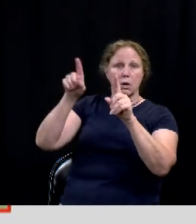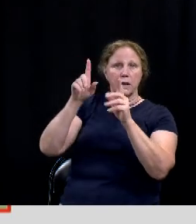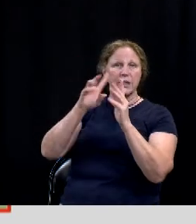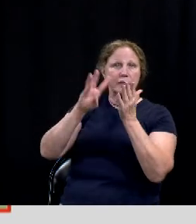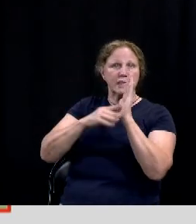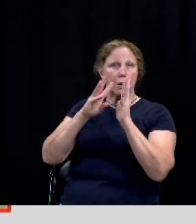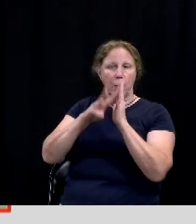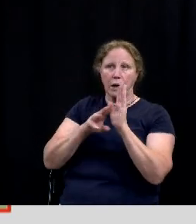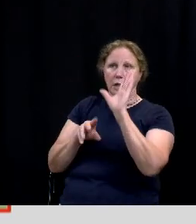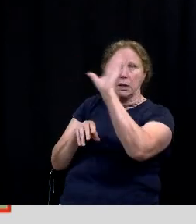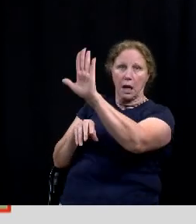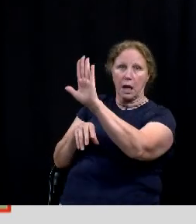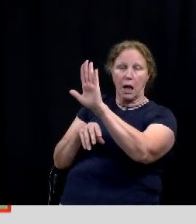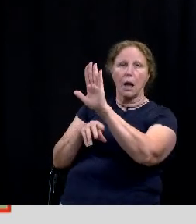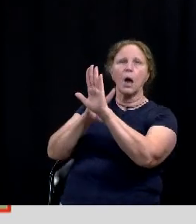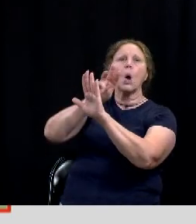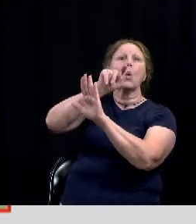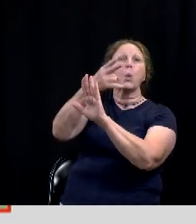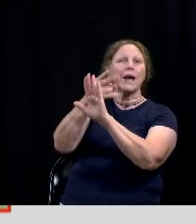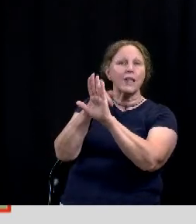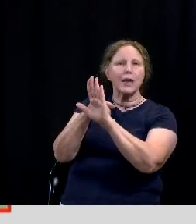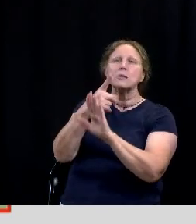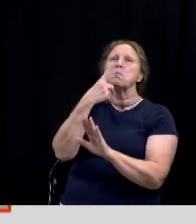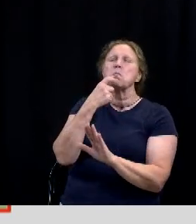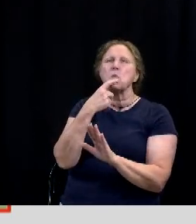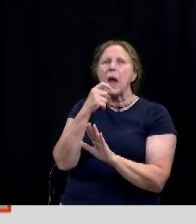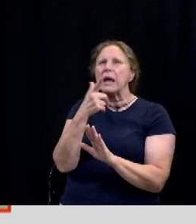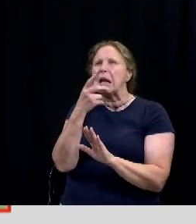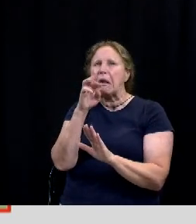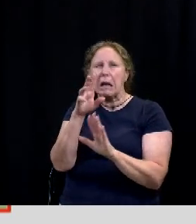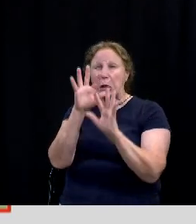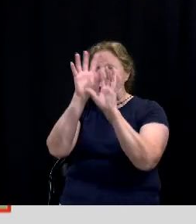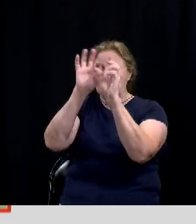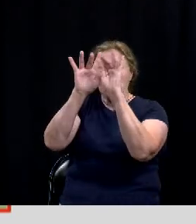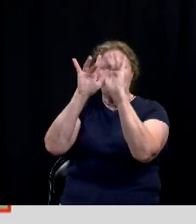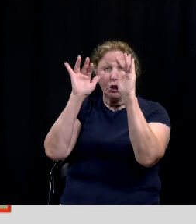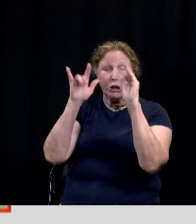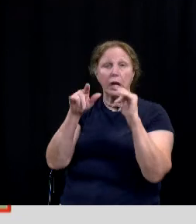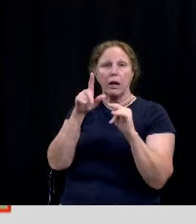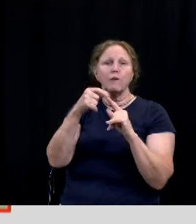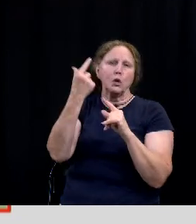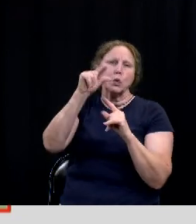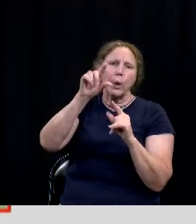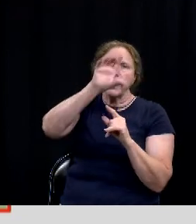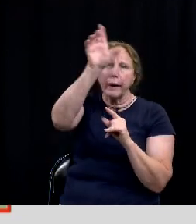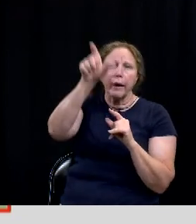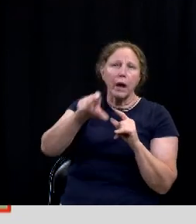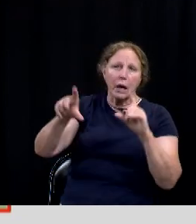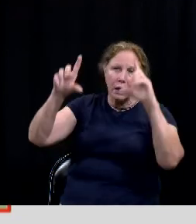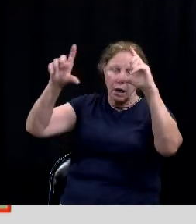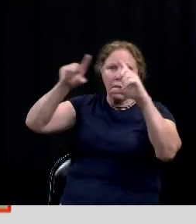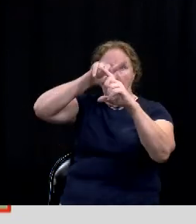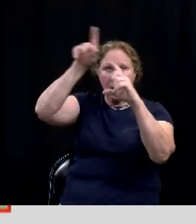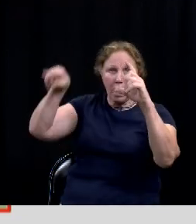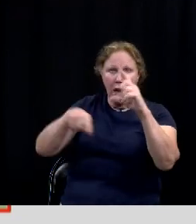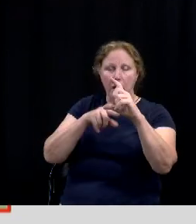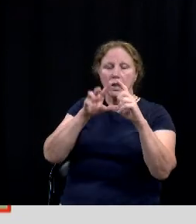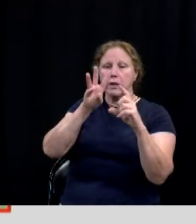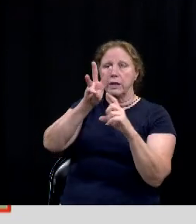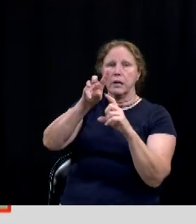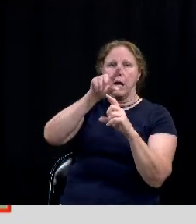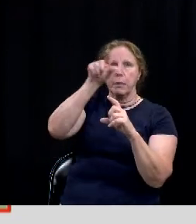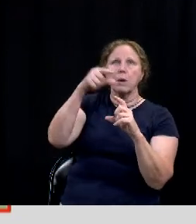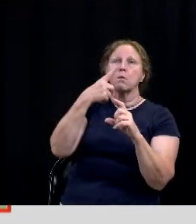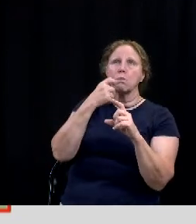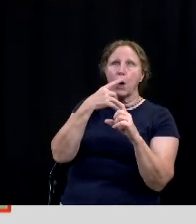flying w itself will be made out of a red glitter mesh material and the wreath will be of course green the the w will be outlined in